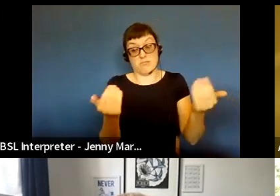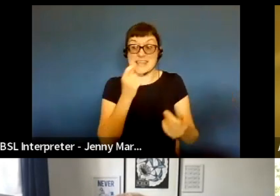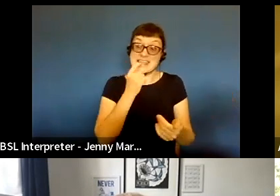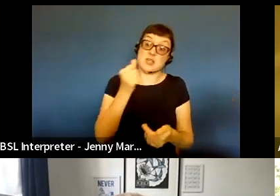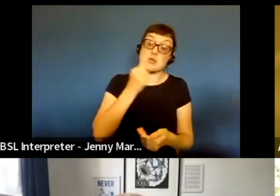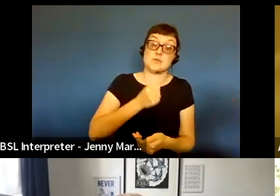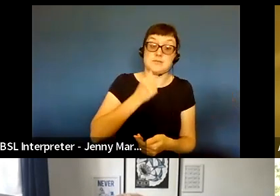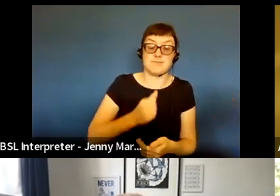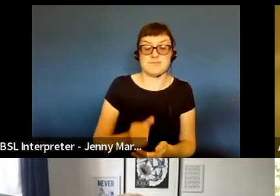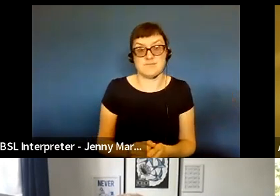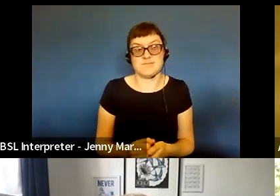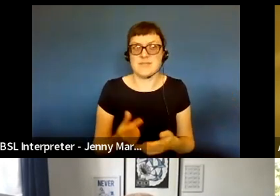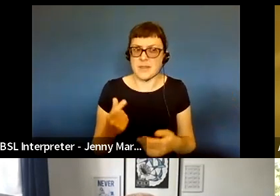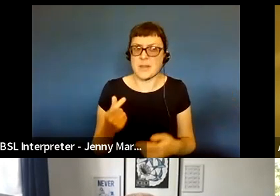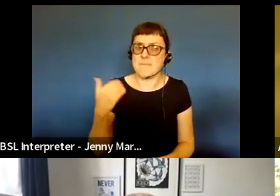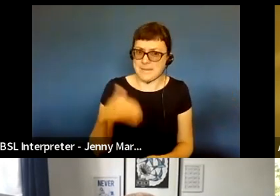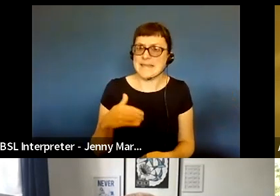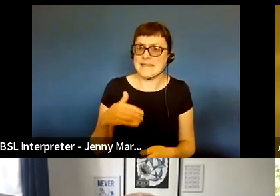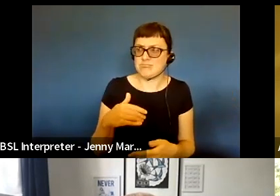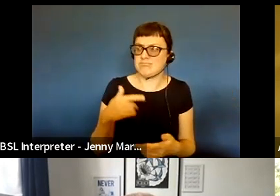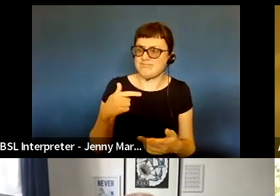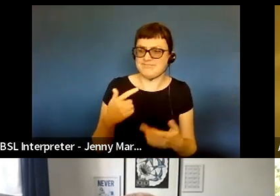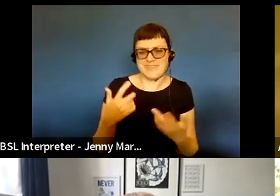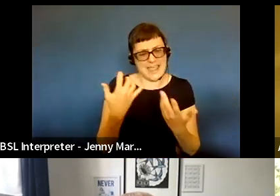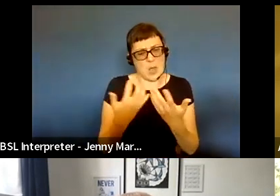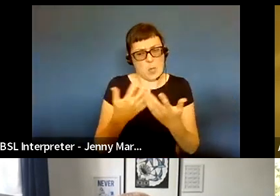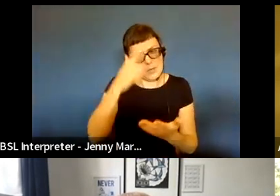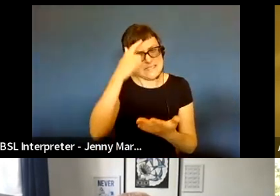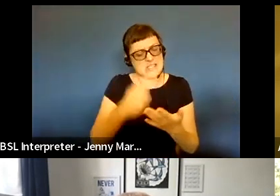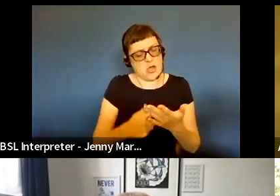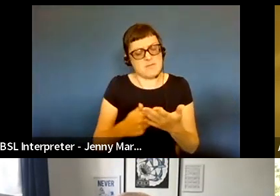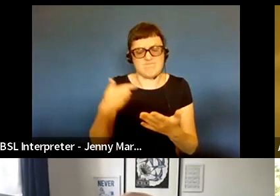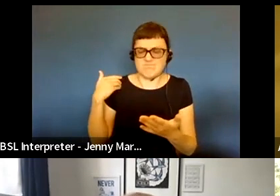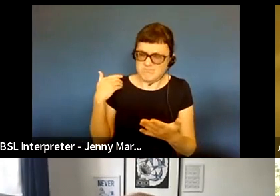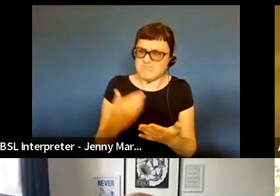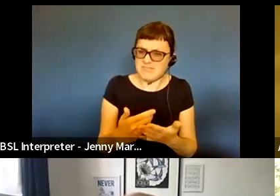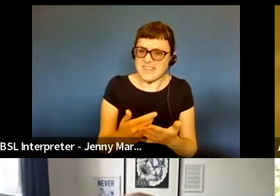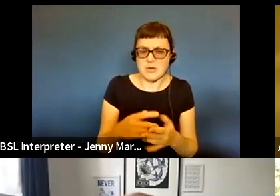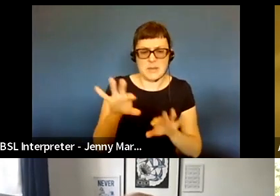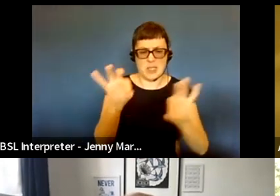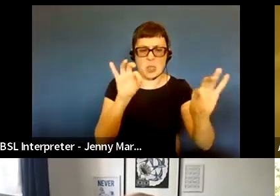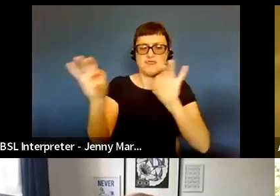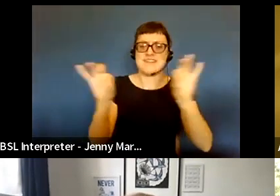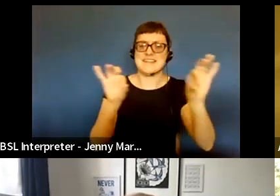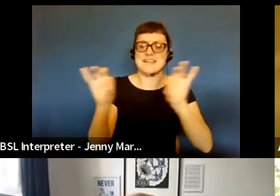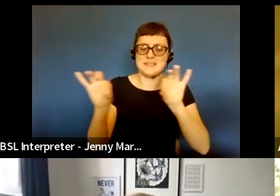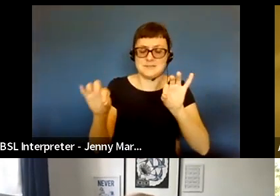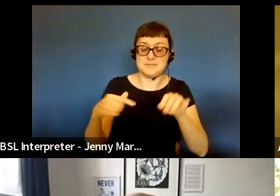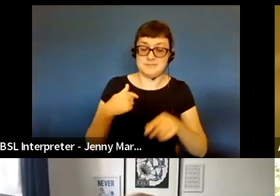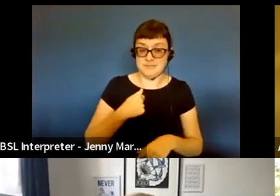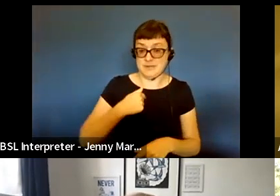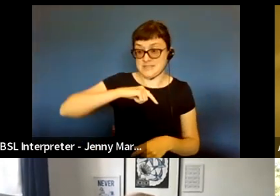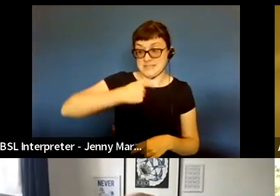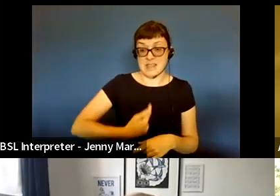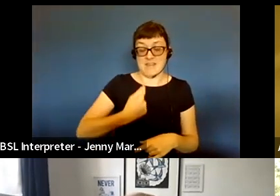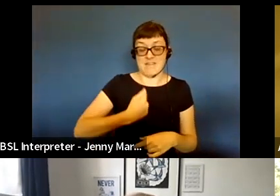It was quite a long conversation that got us to deciding to assign by lottery. As an organisation that